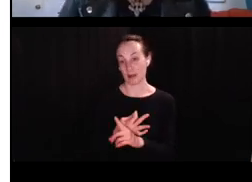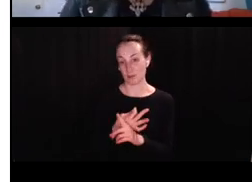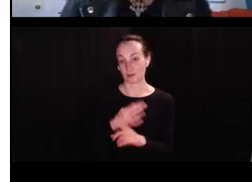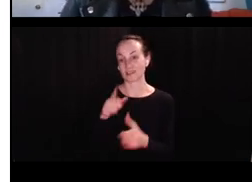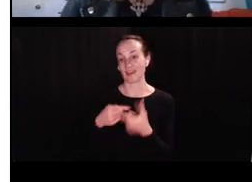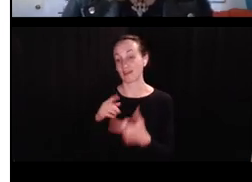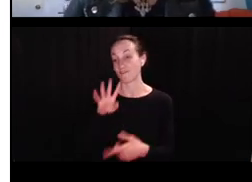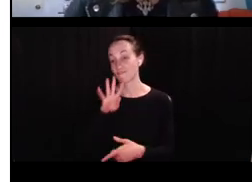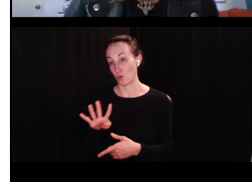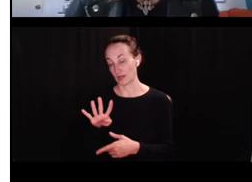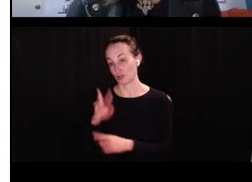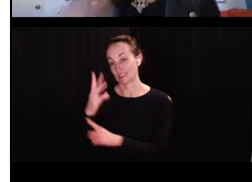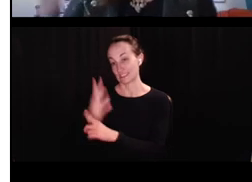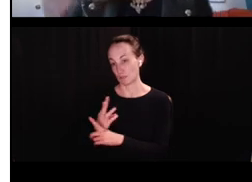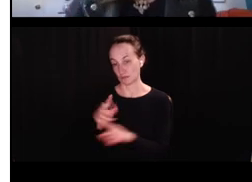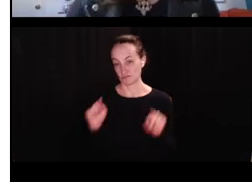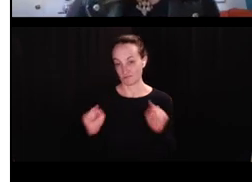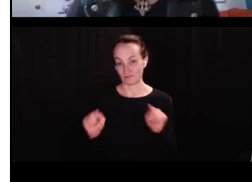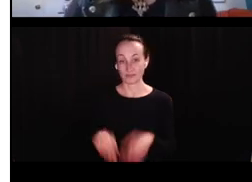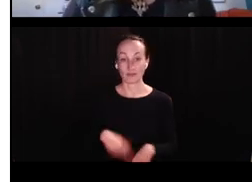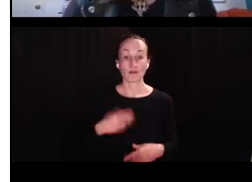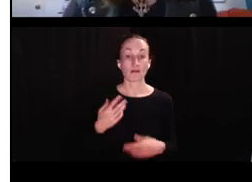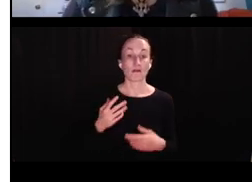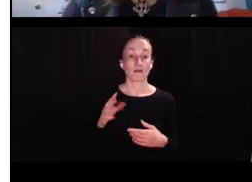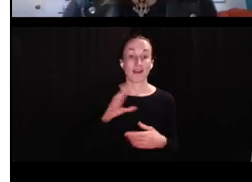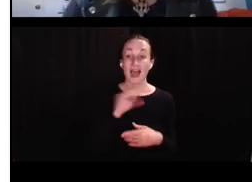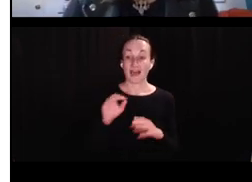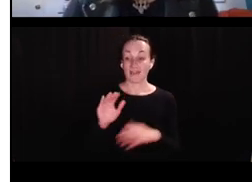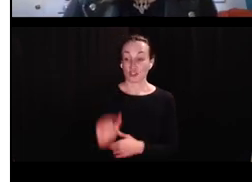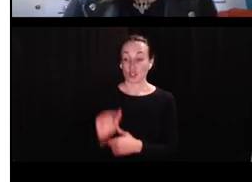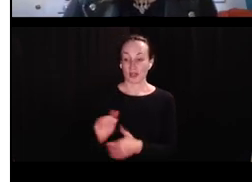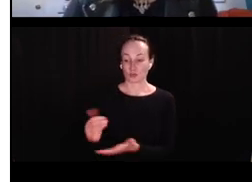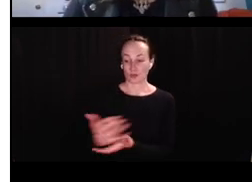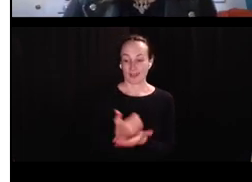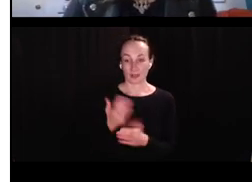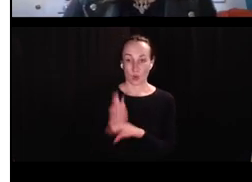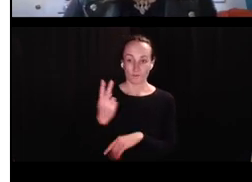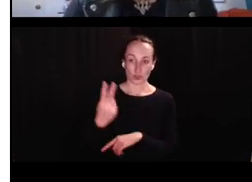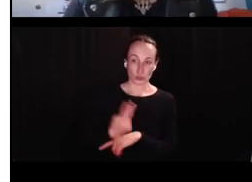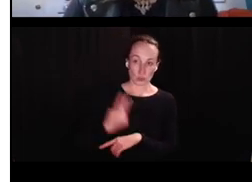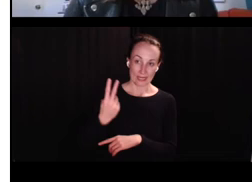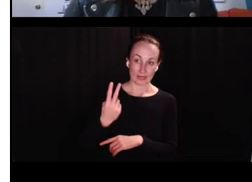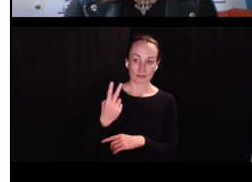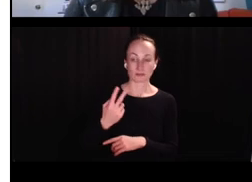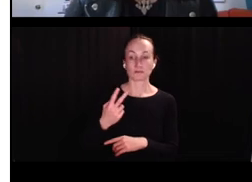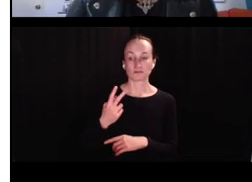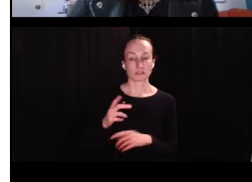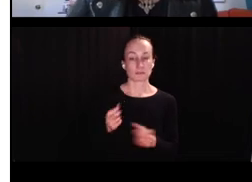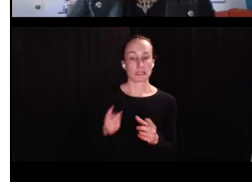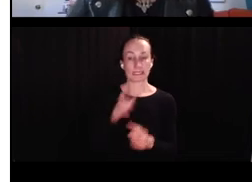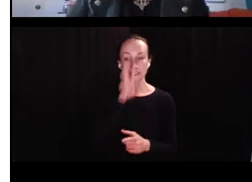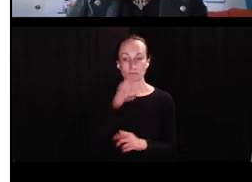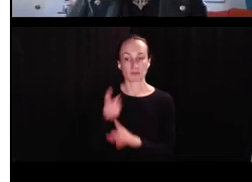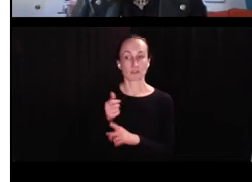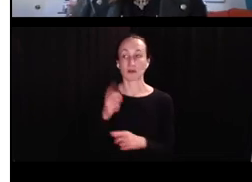one who was four, six, um, which four years, nine months, four years, six months. Um, and the language samples were collected over two days